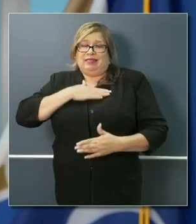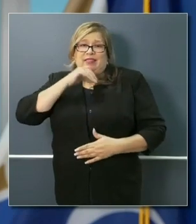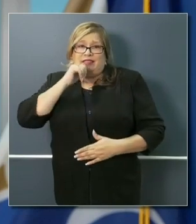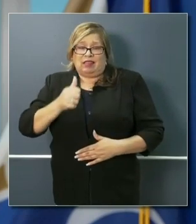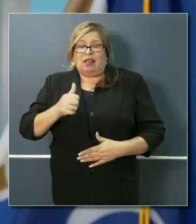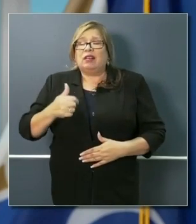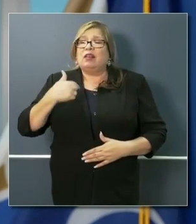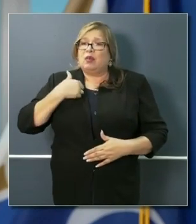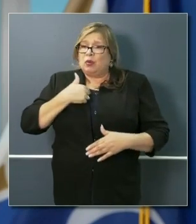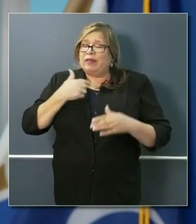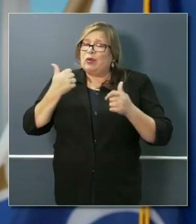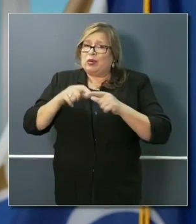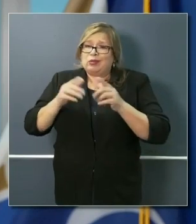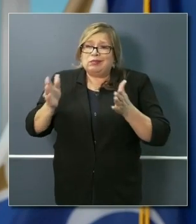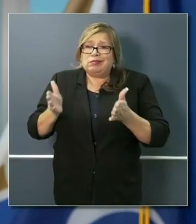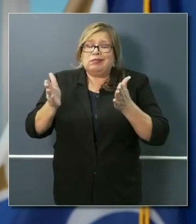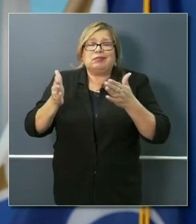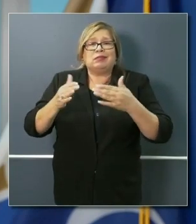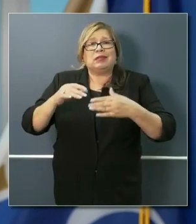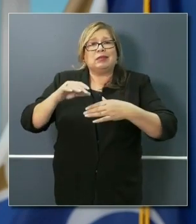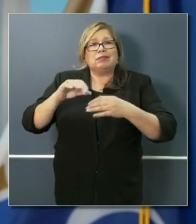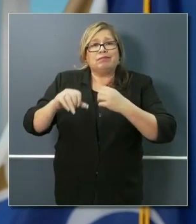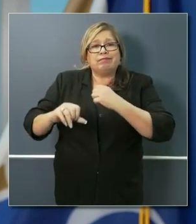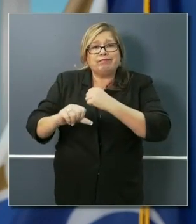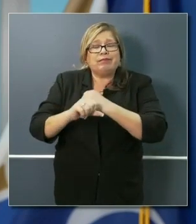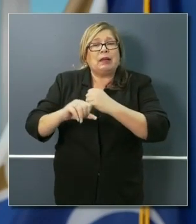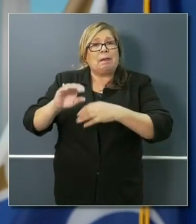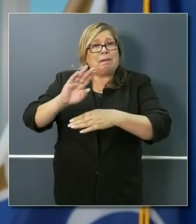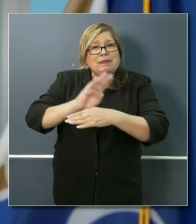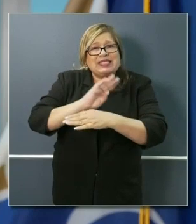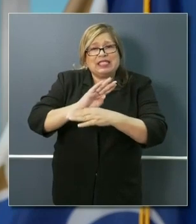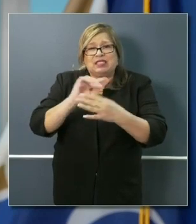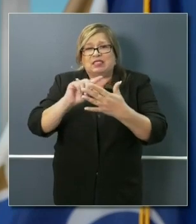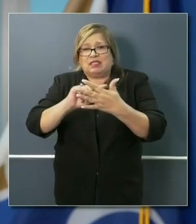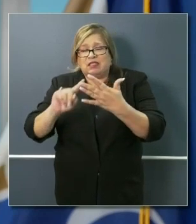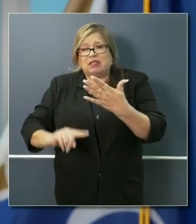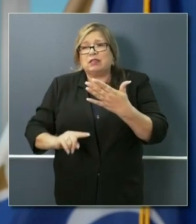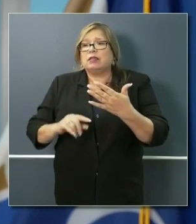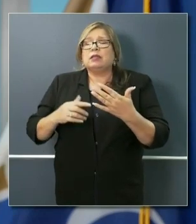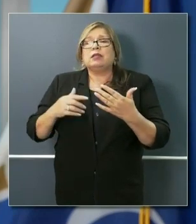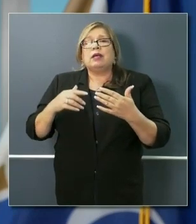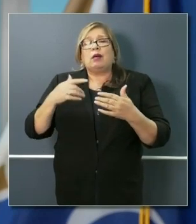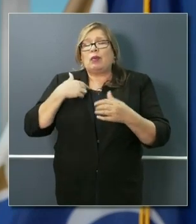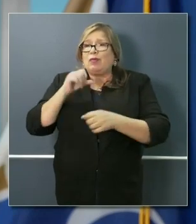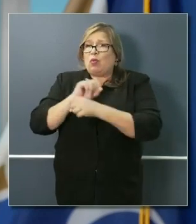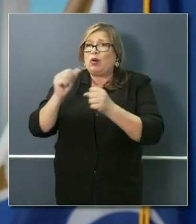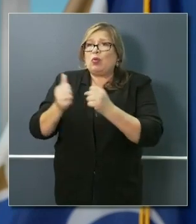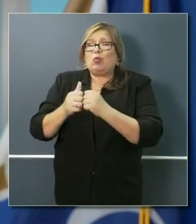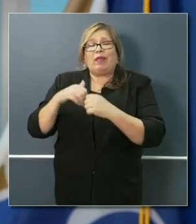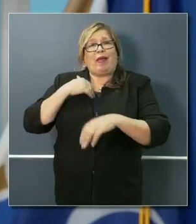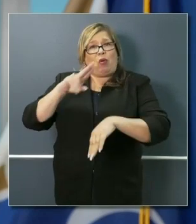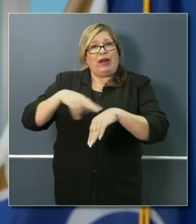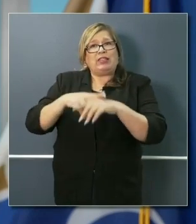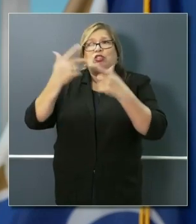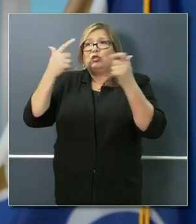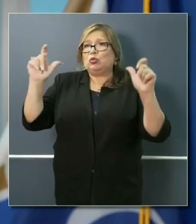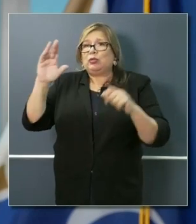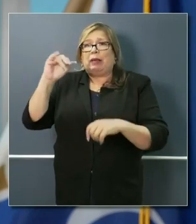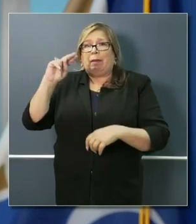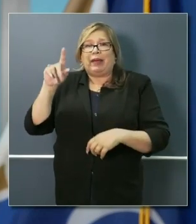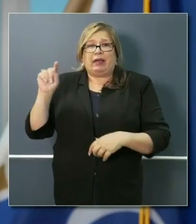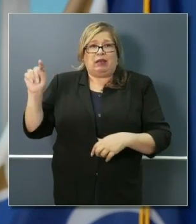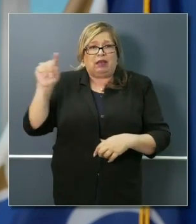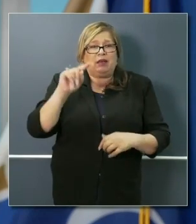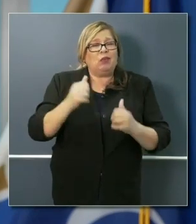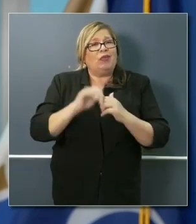on the commercial side, and that's a preview to conversations we're having with some of our nation's largest banks as well, similar to the residential